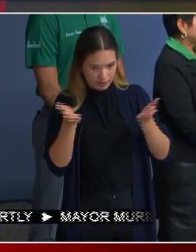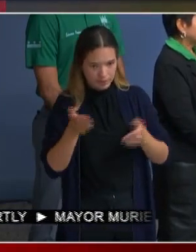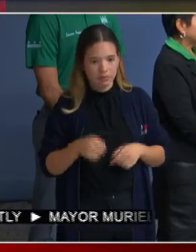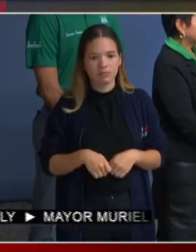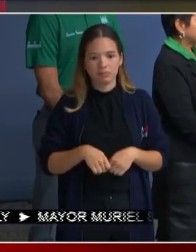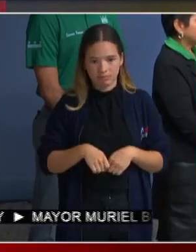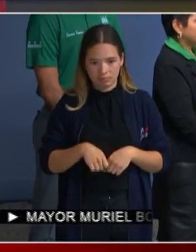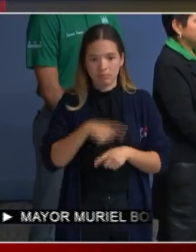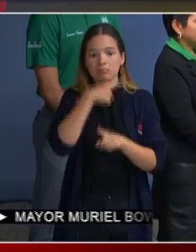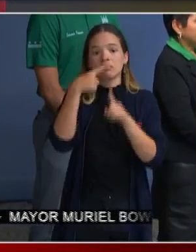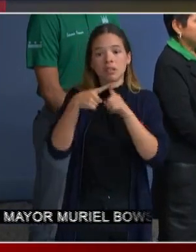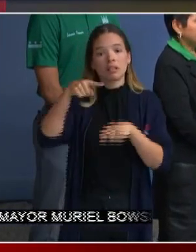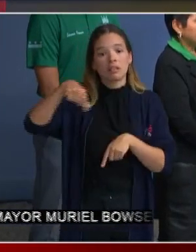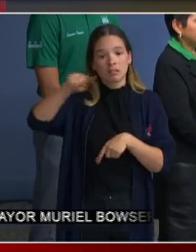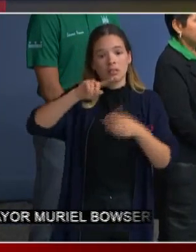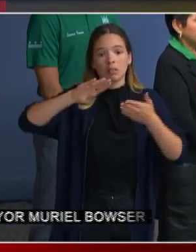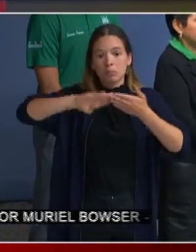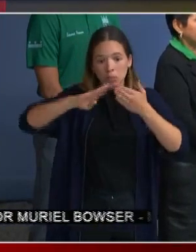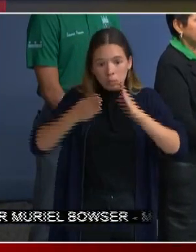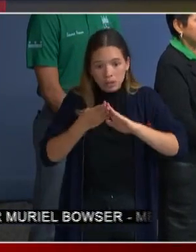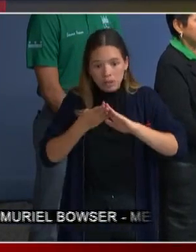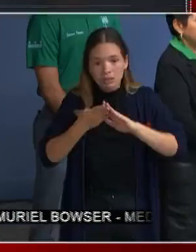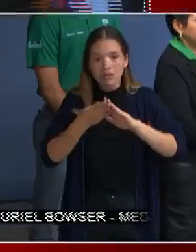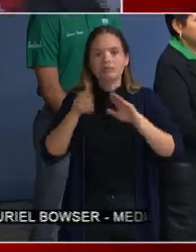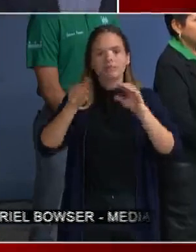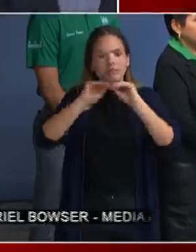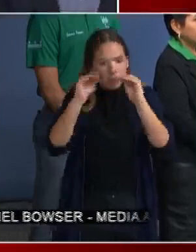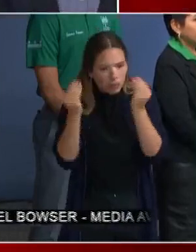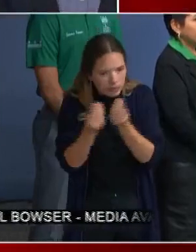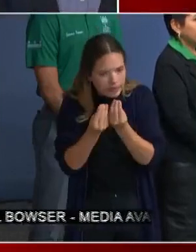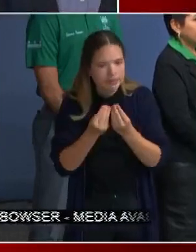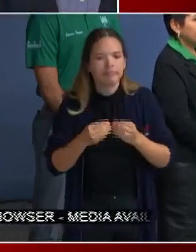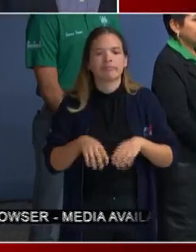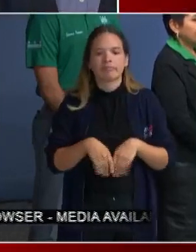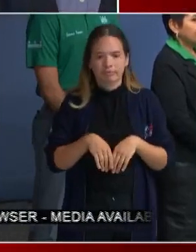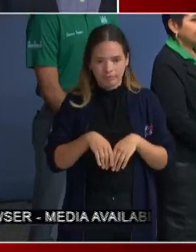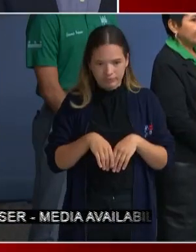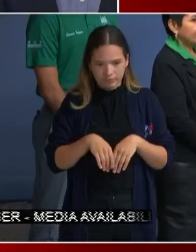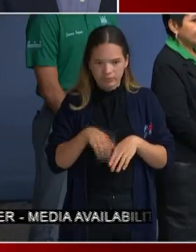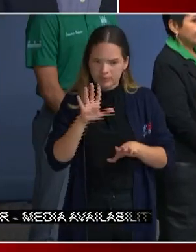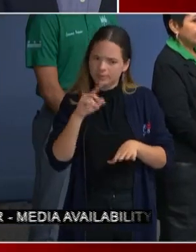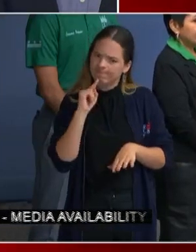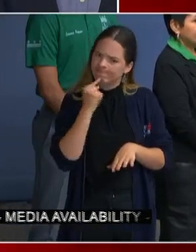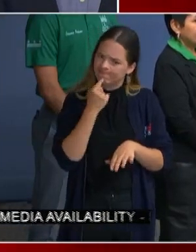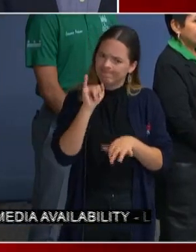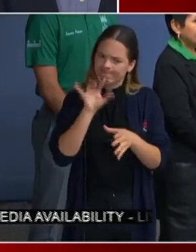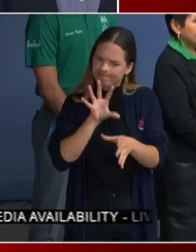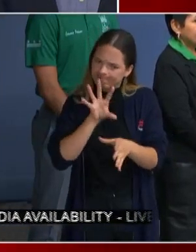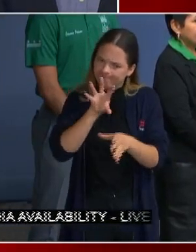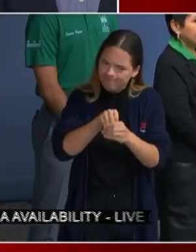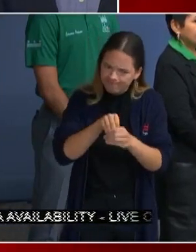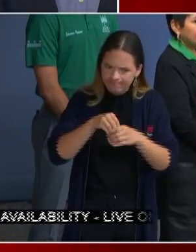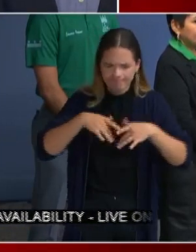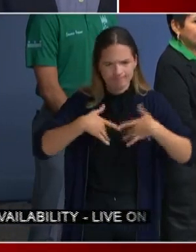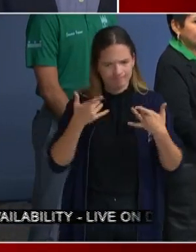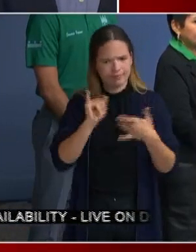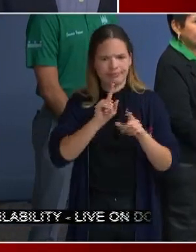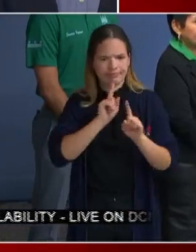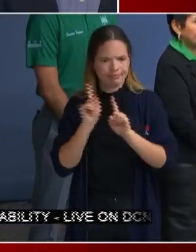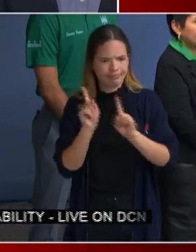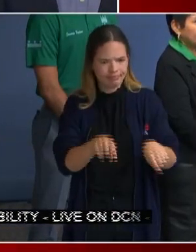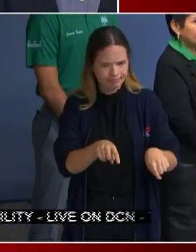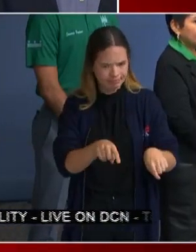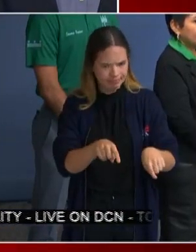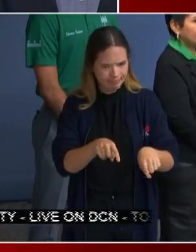organizations who continue to play critical roles in our response. I'm going to provide